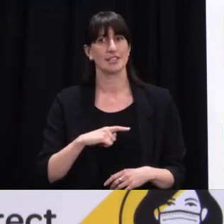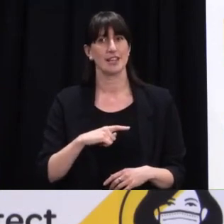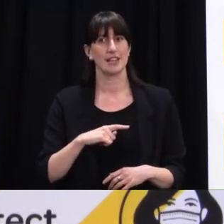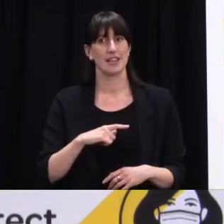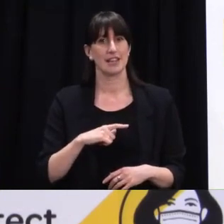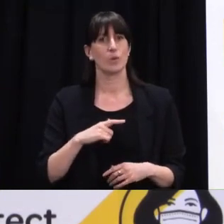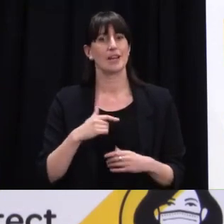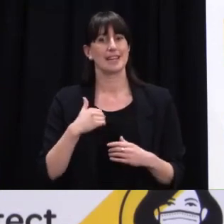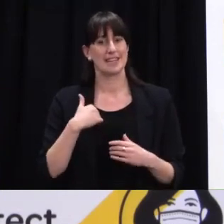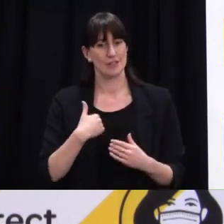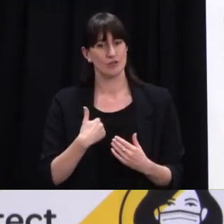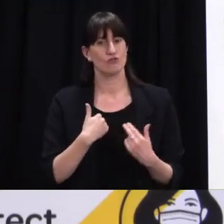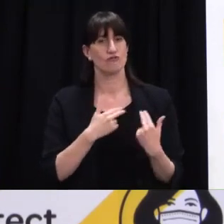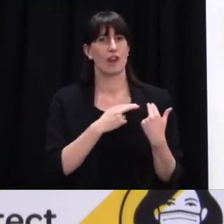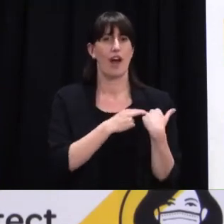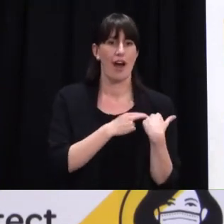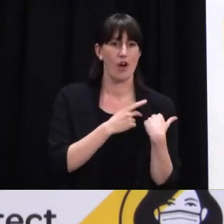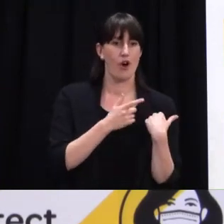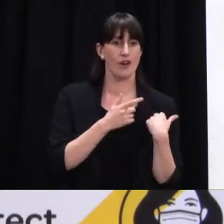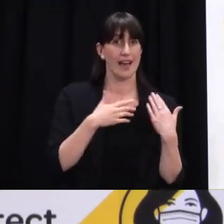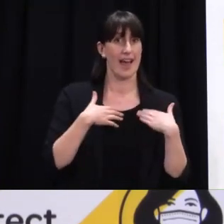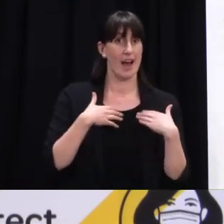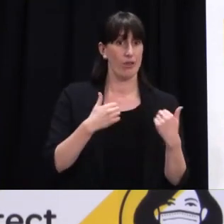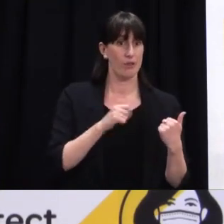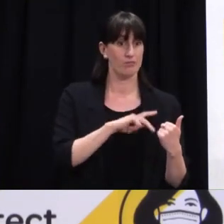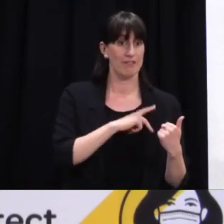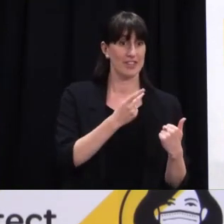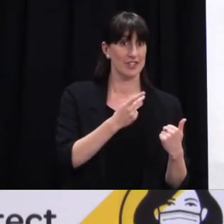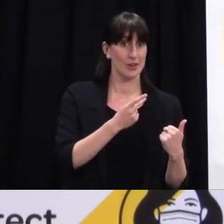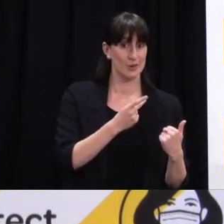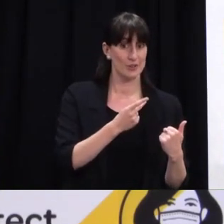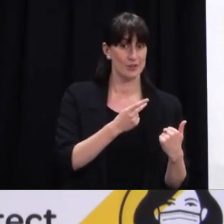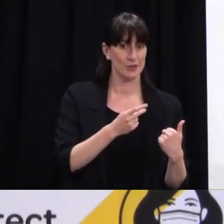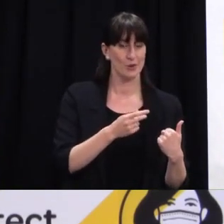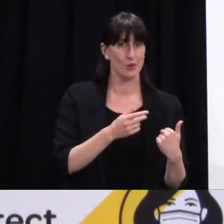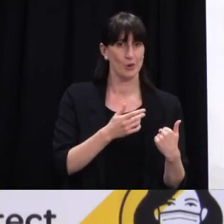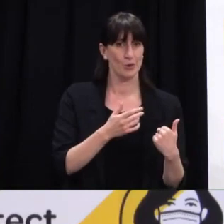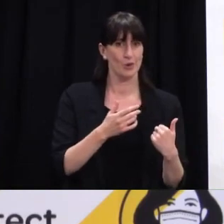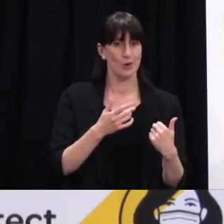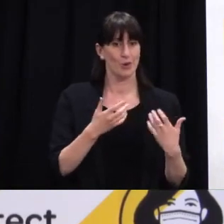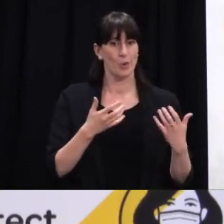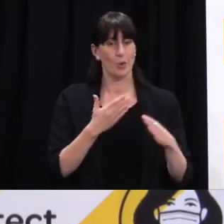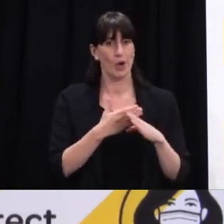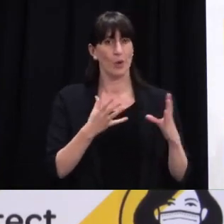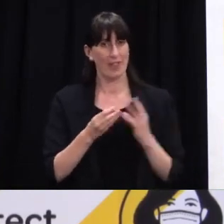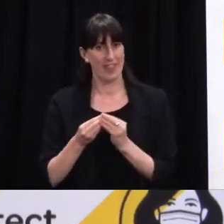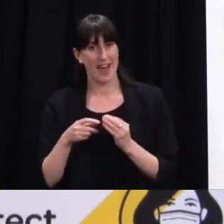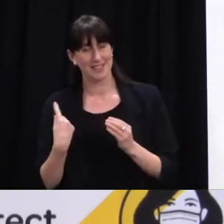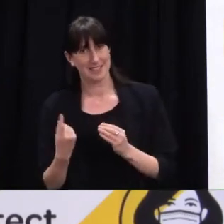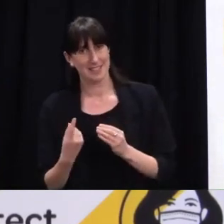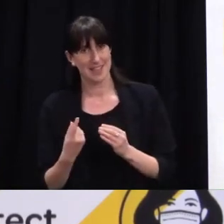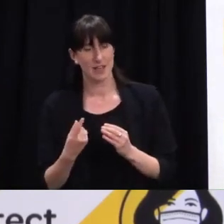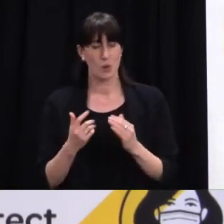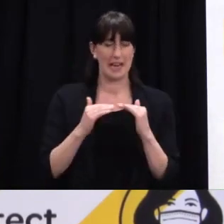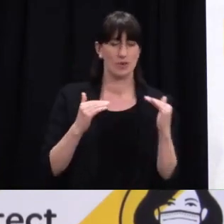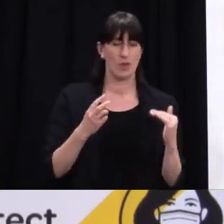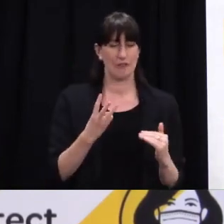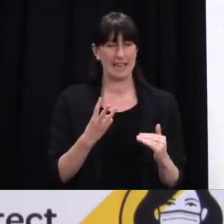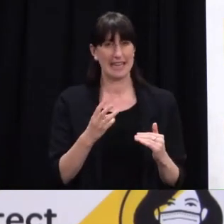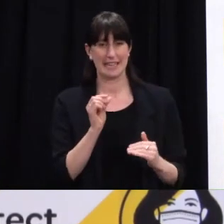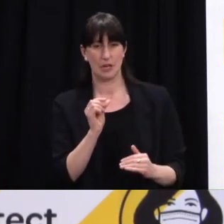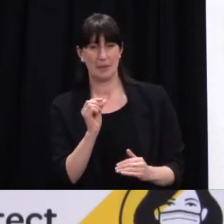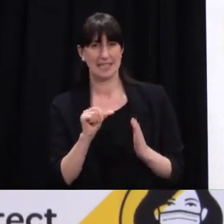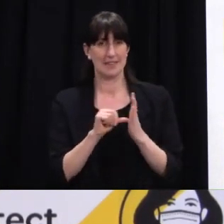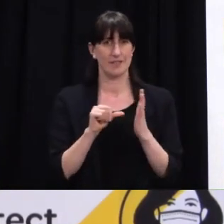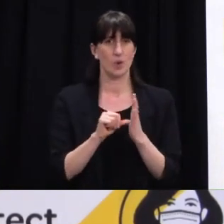in order to be able to deliver it successfully and we're just mindful in a level 3 environment there's a bit more constraint there so we'll be thinking about that